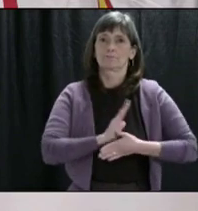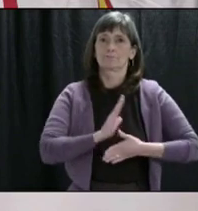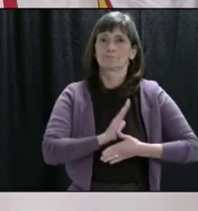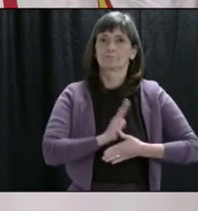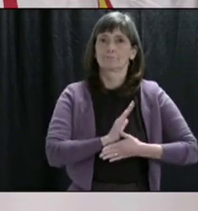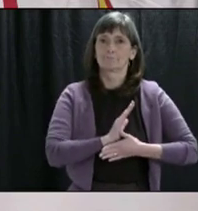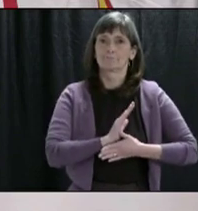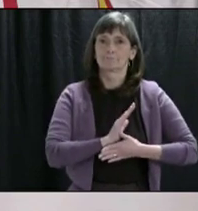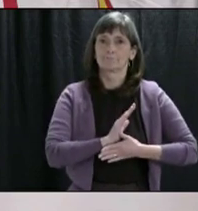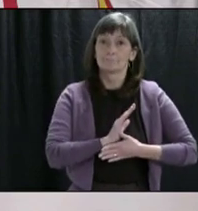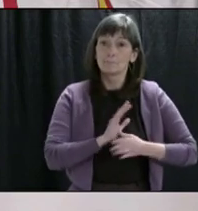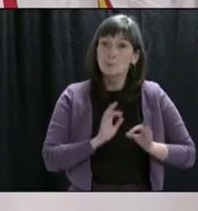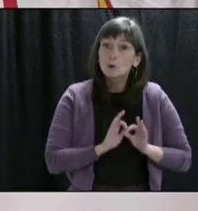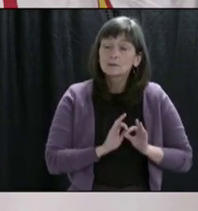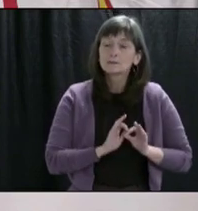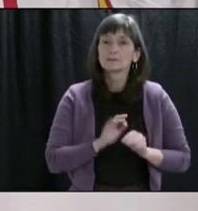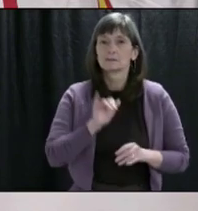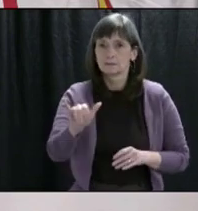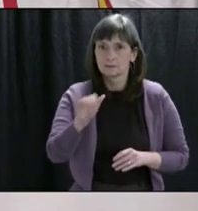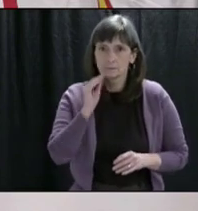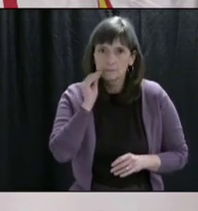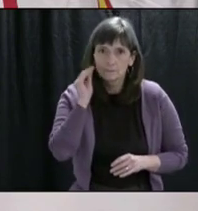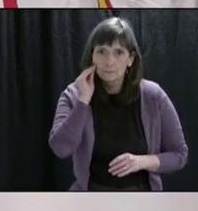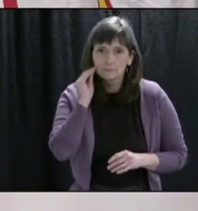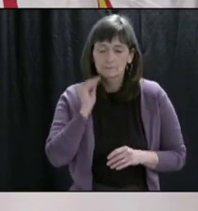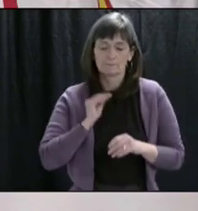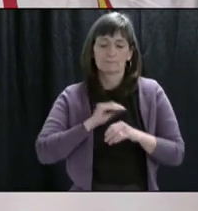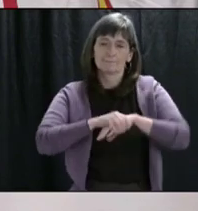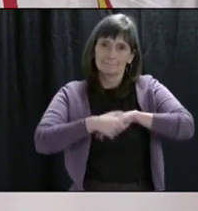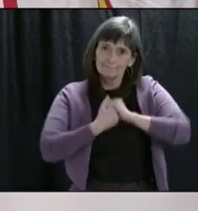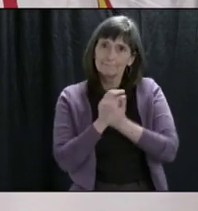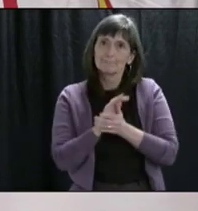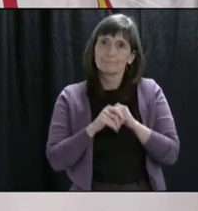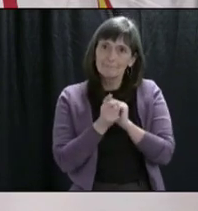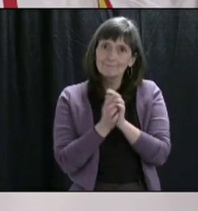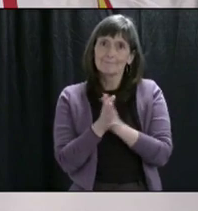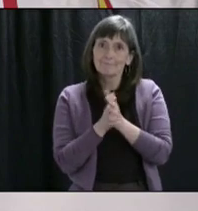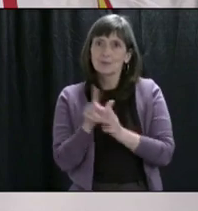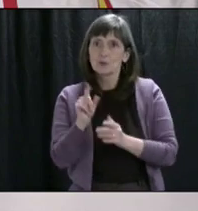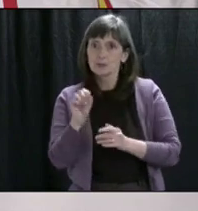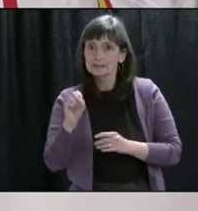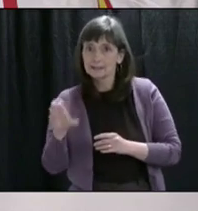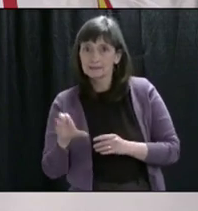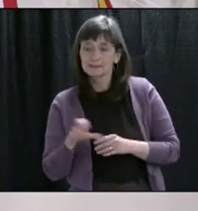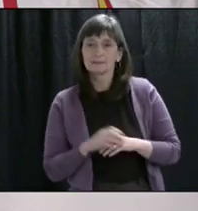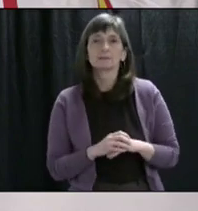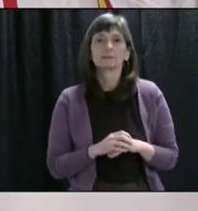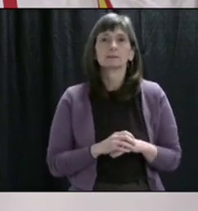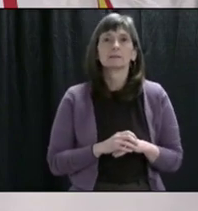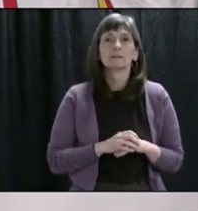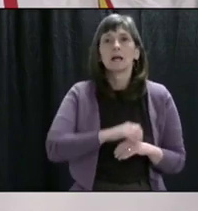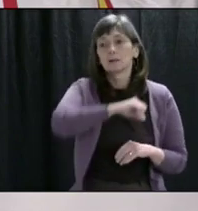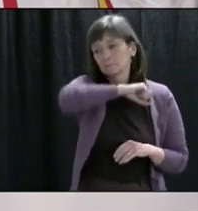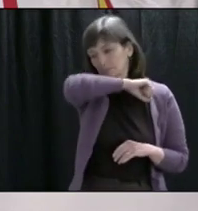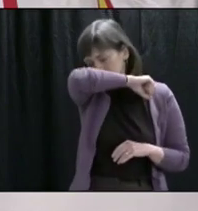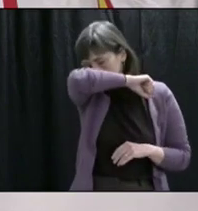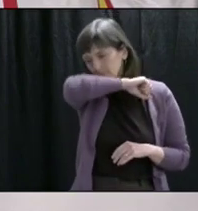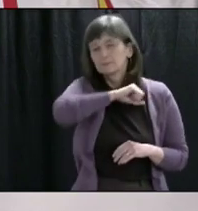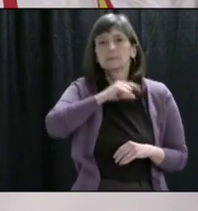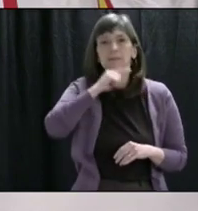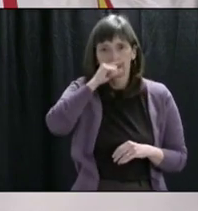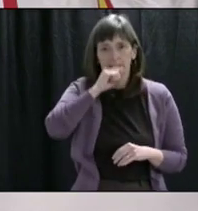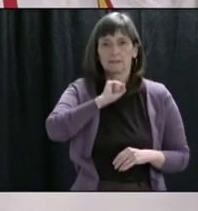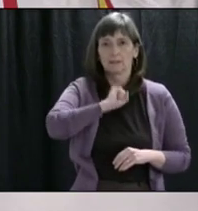stay home, wash your hands often and well, practice proper cough and sneeze etiquette, and